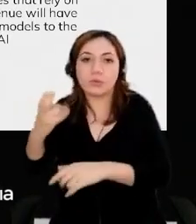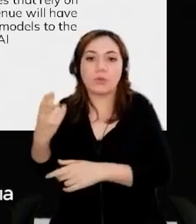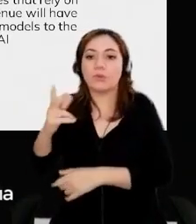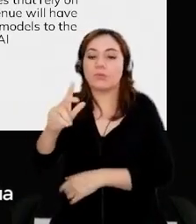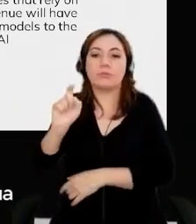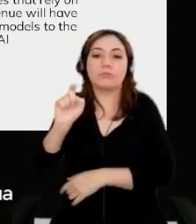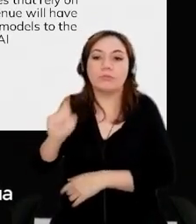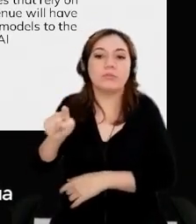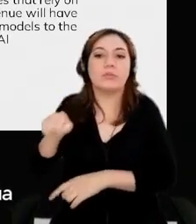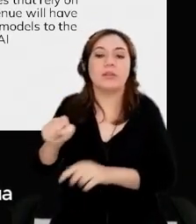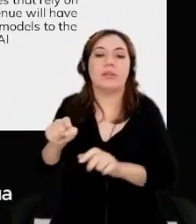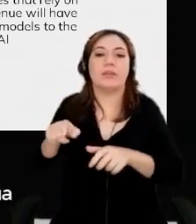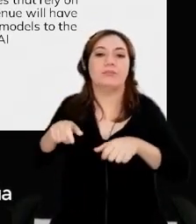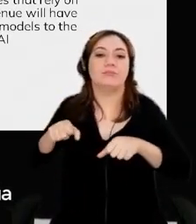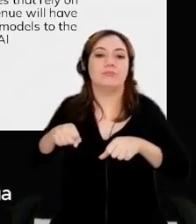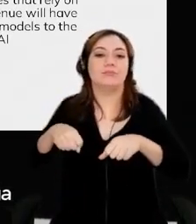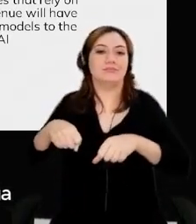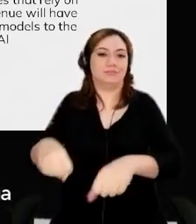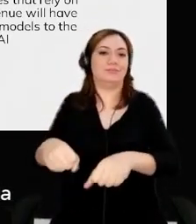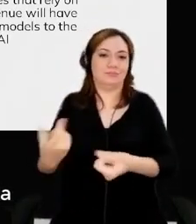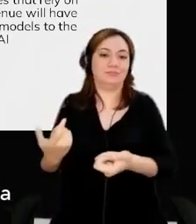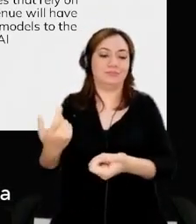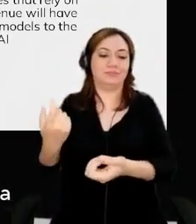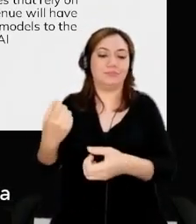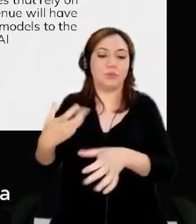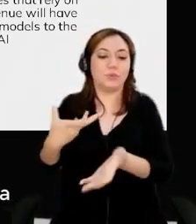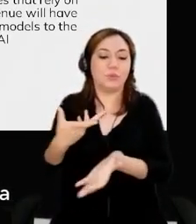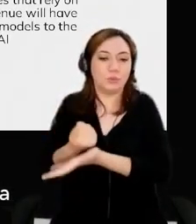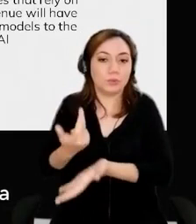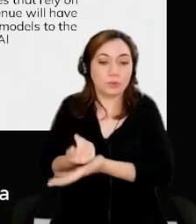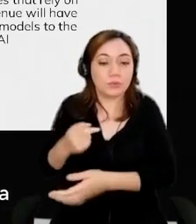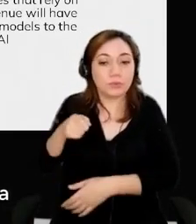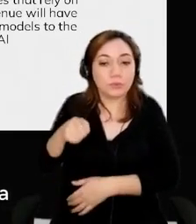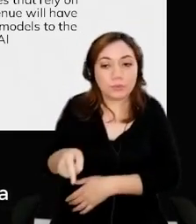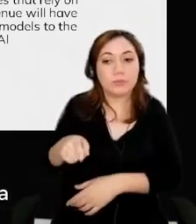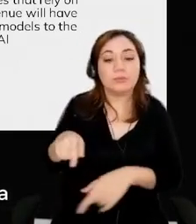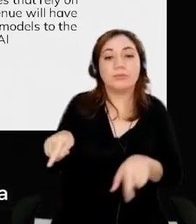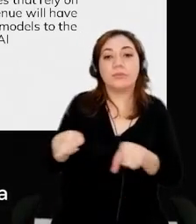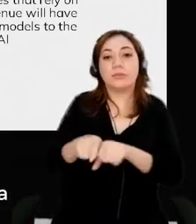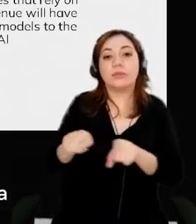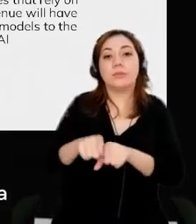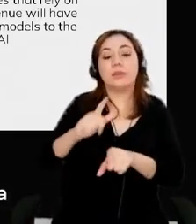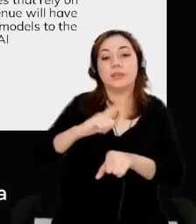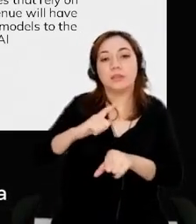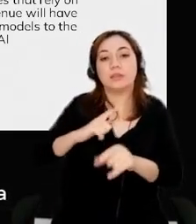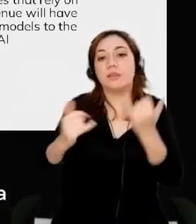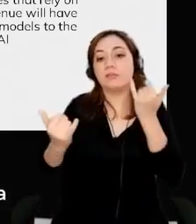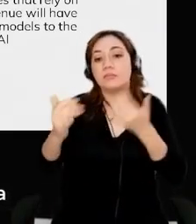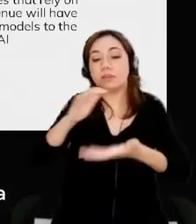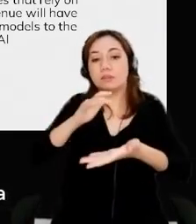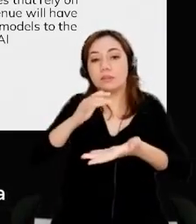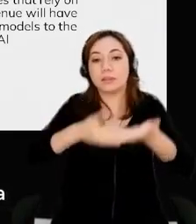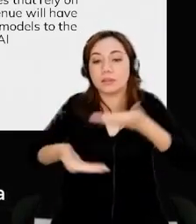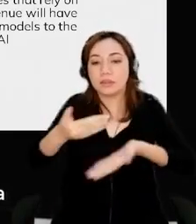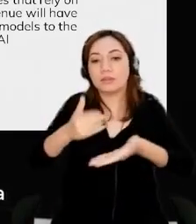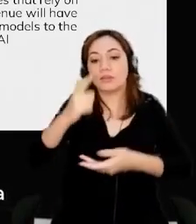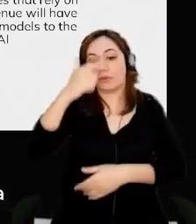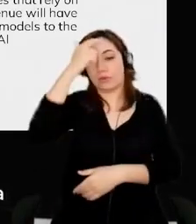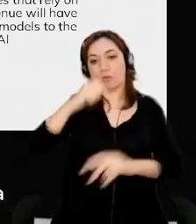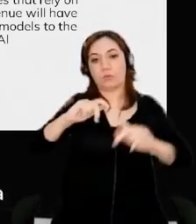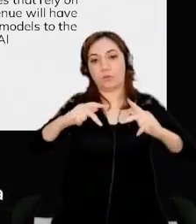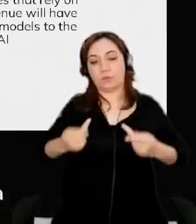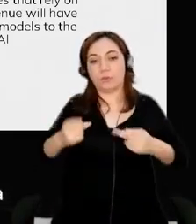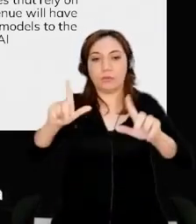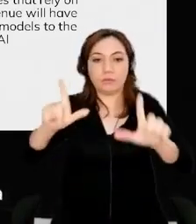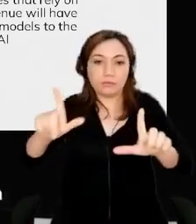Both of those scenarios require the interaction of humans with screens. Okay, fast forward a few years, and all of a sudden